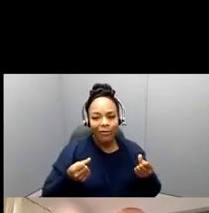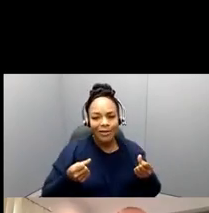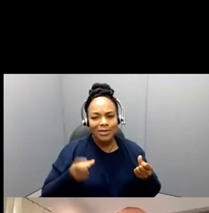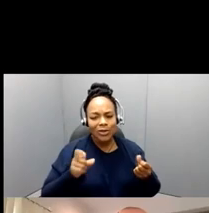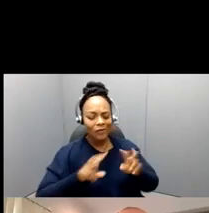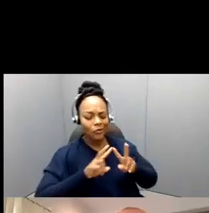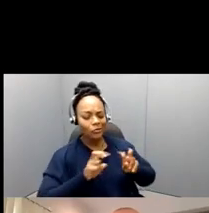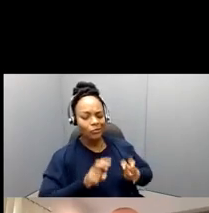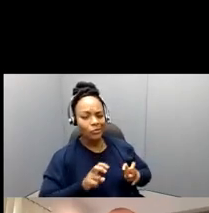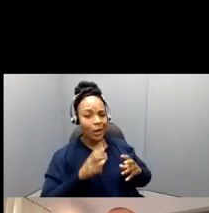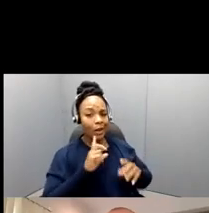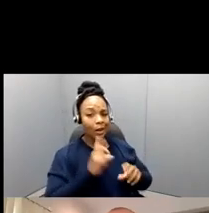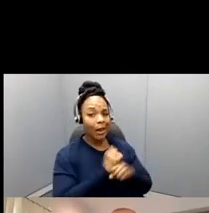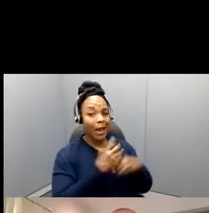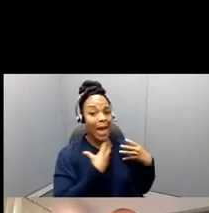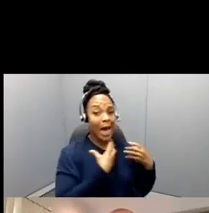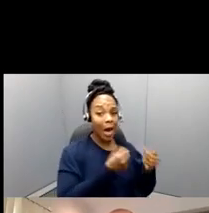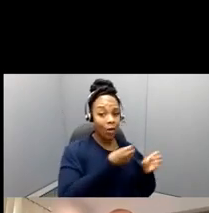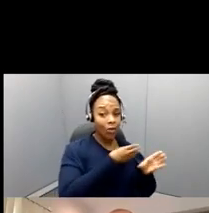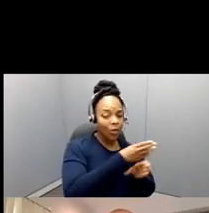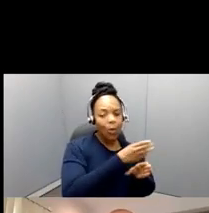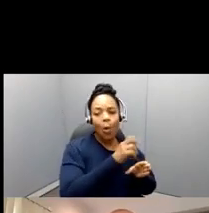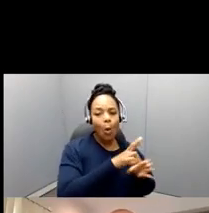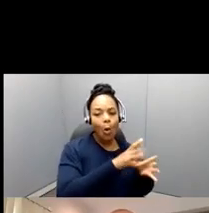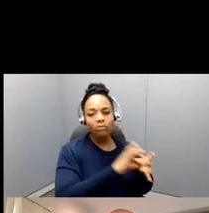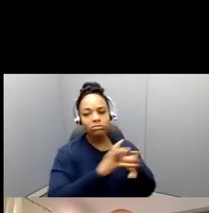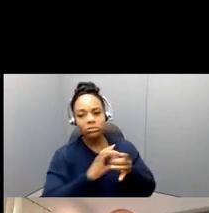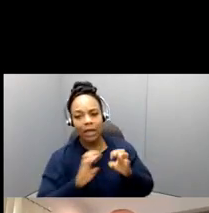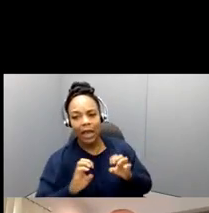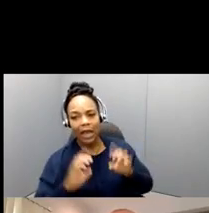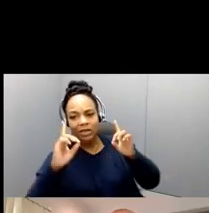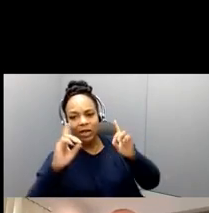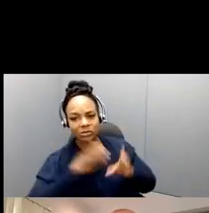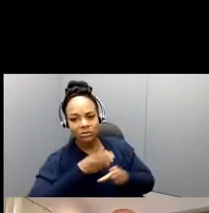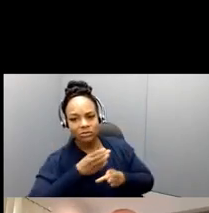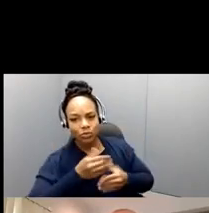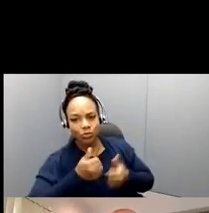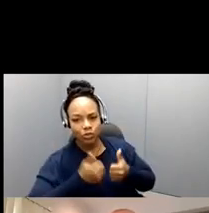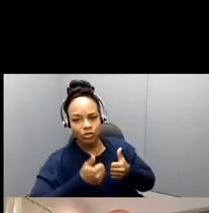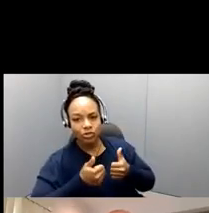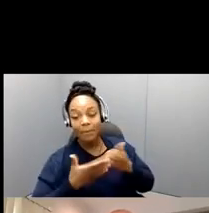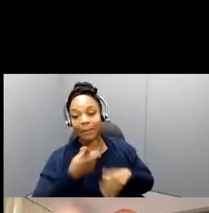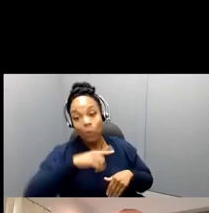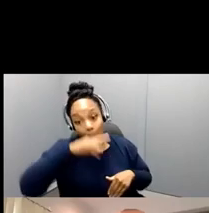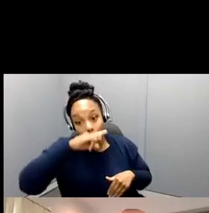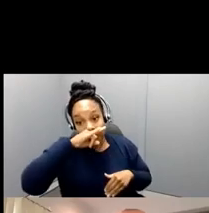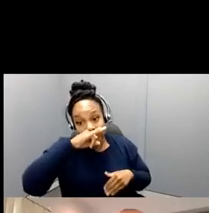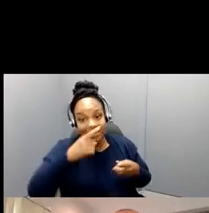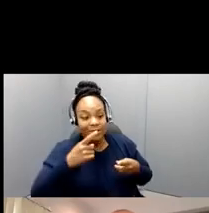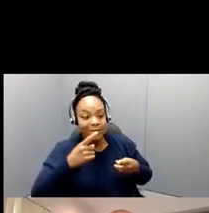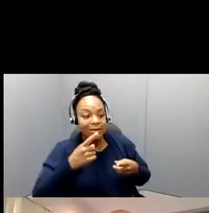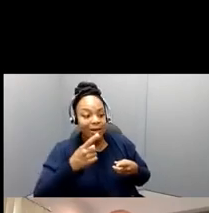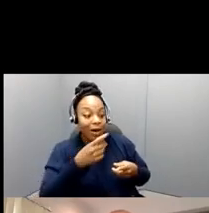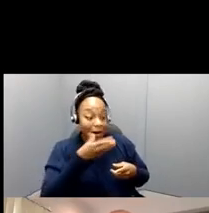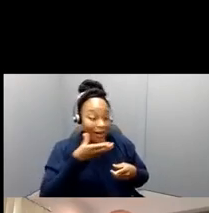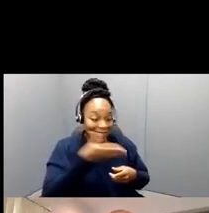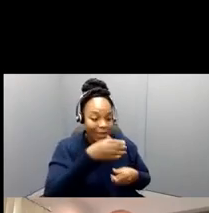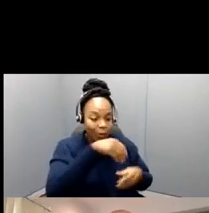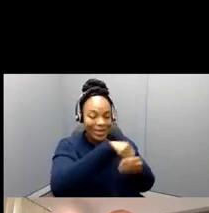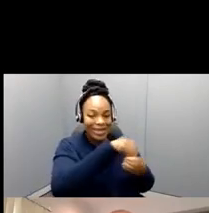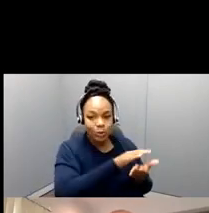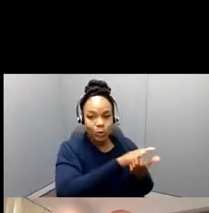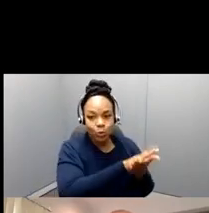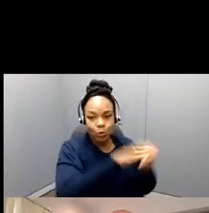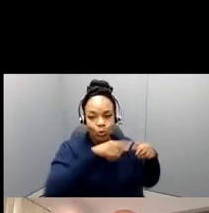So, maybe the children are in schools, for example. So, that's, that's really, you know, is it, is this about the schools, or is